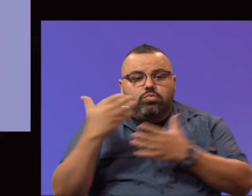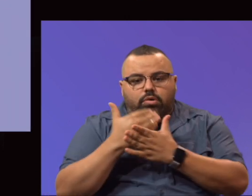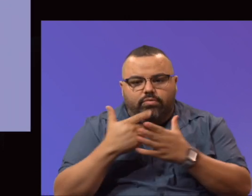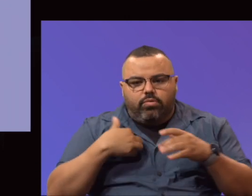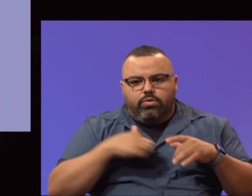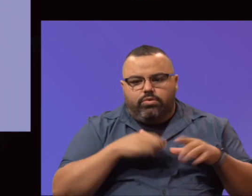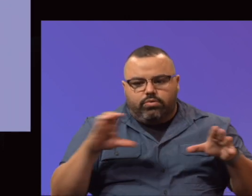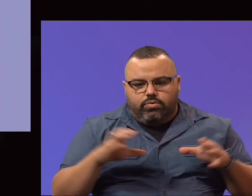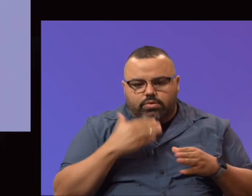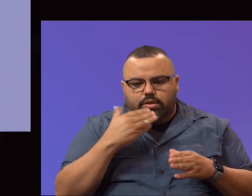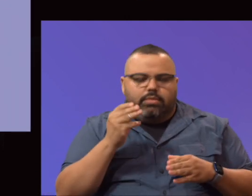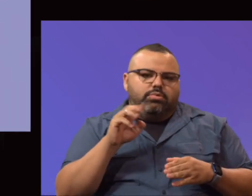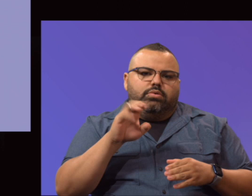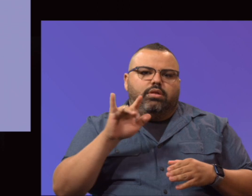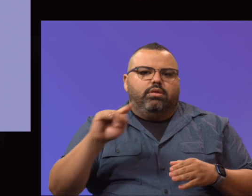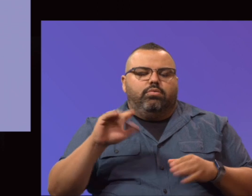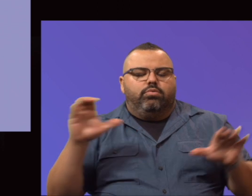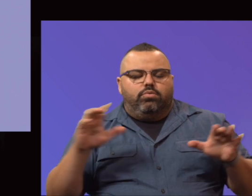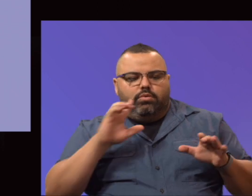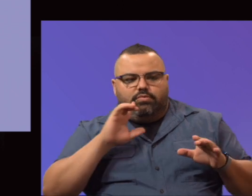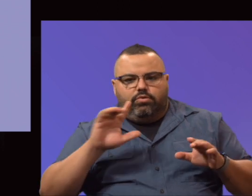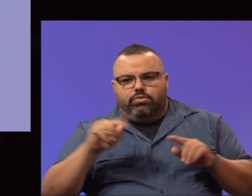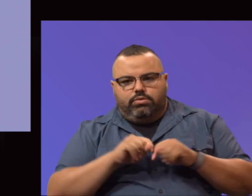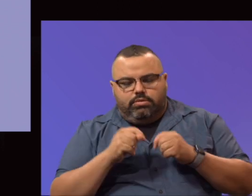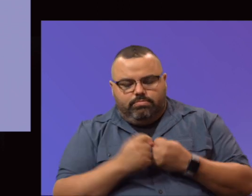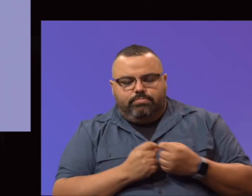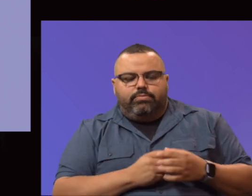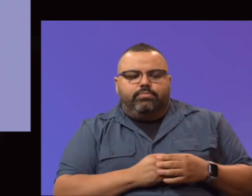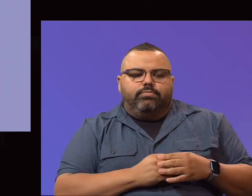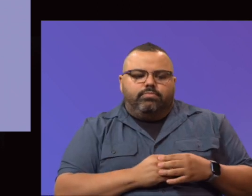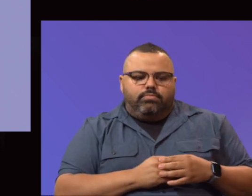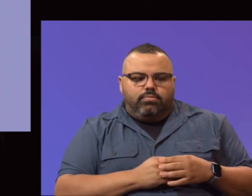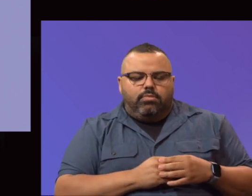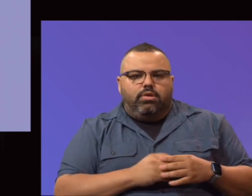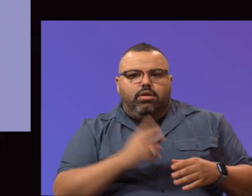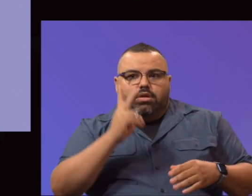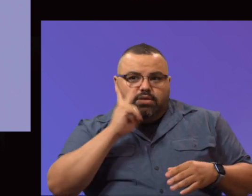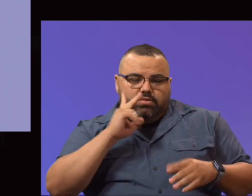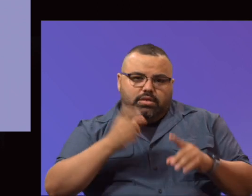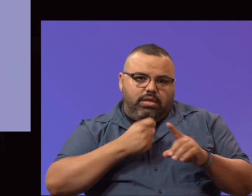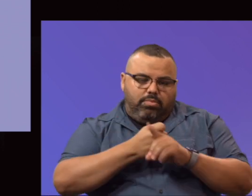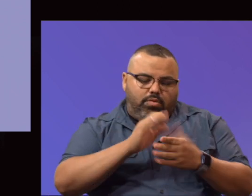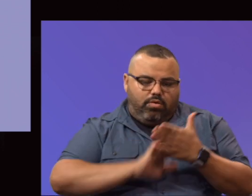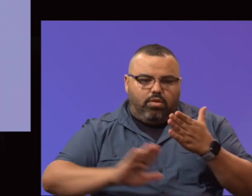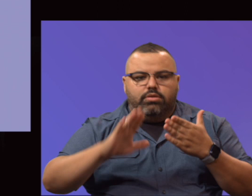If you look at the impact on the college and community, you see that the payroll impact is over 4.2 million.